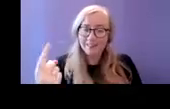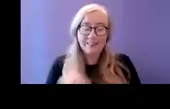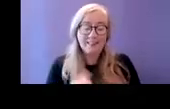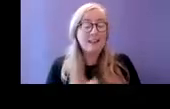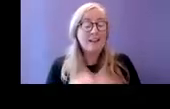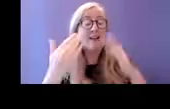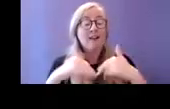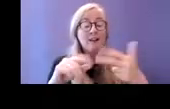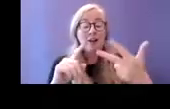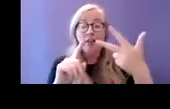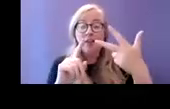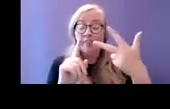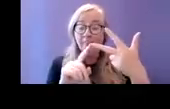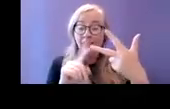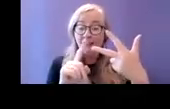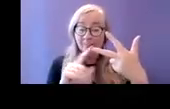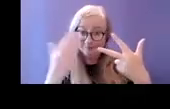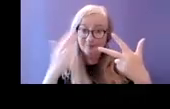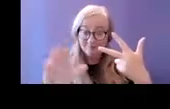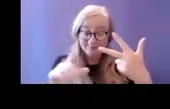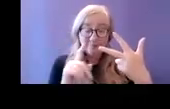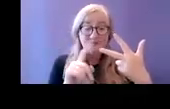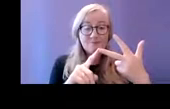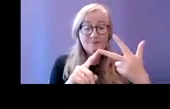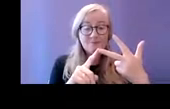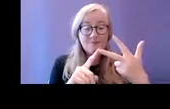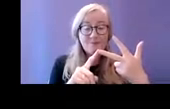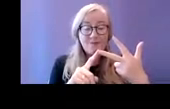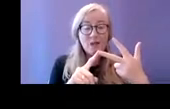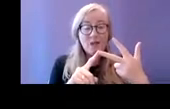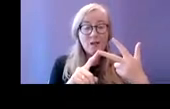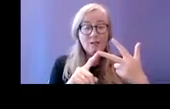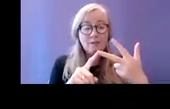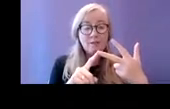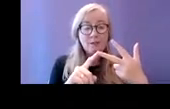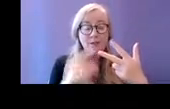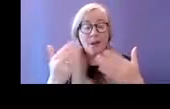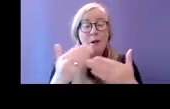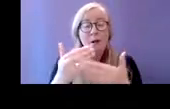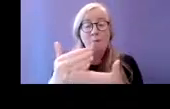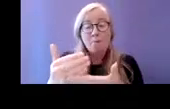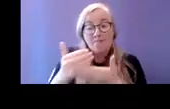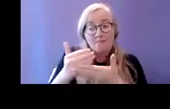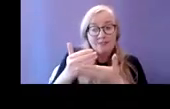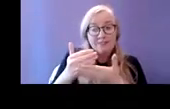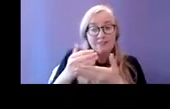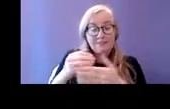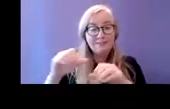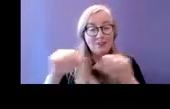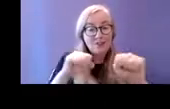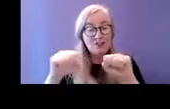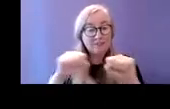services for autistic people they've been highlighted as an at-risk group for experiencing homelessness